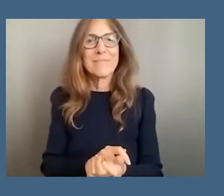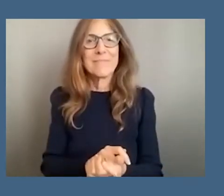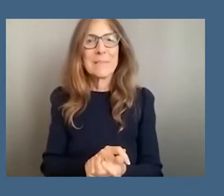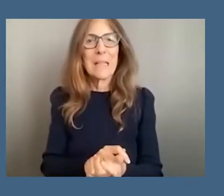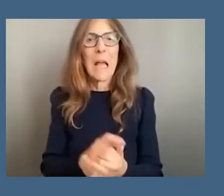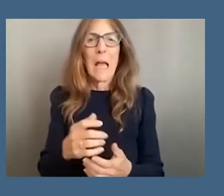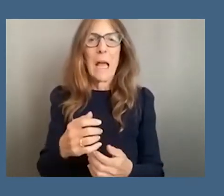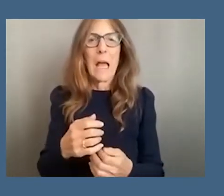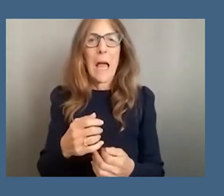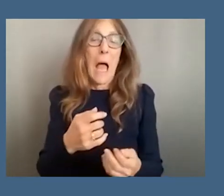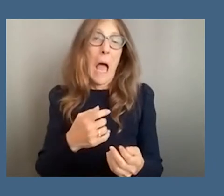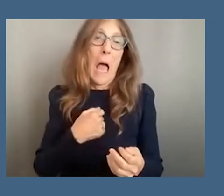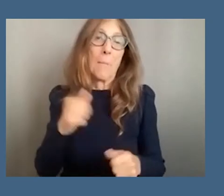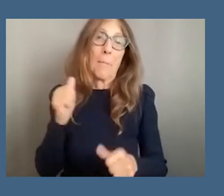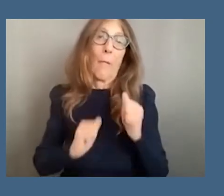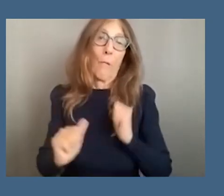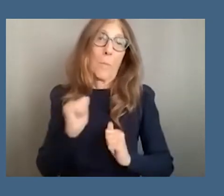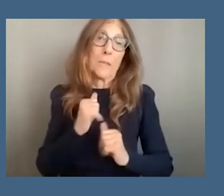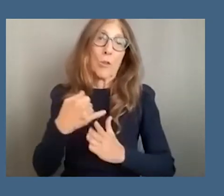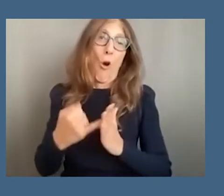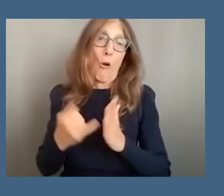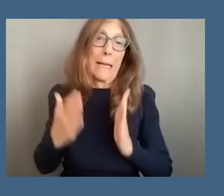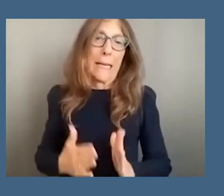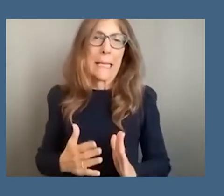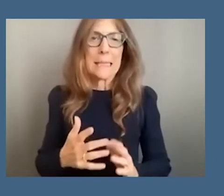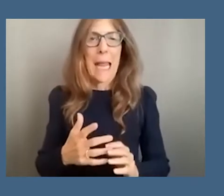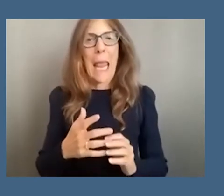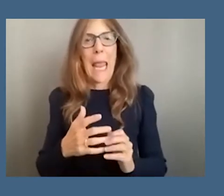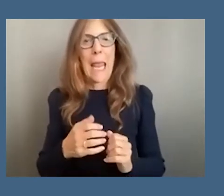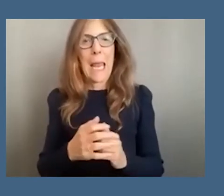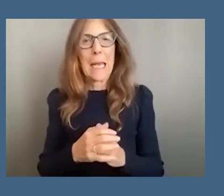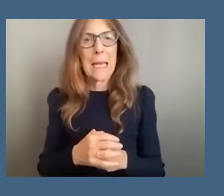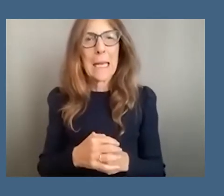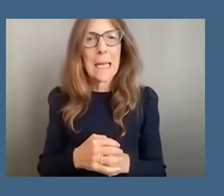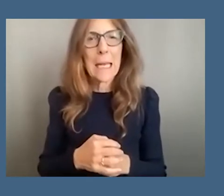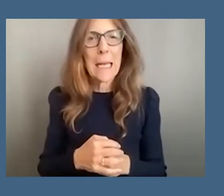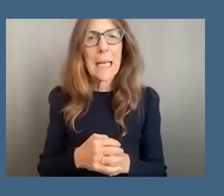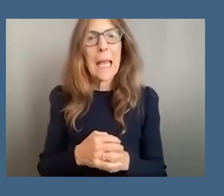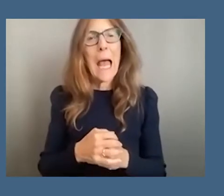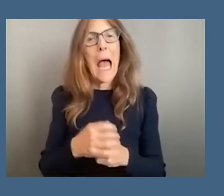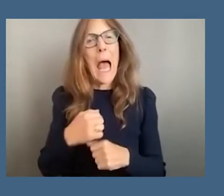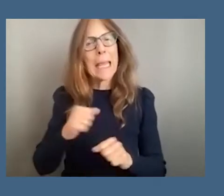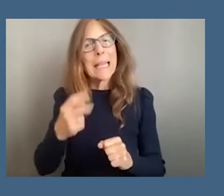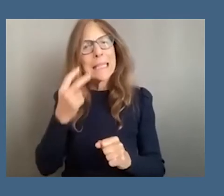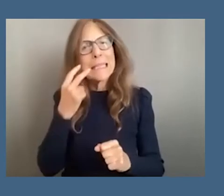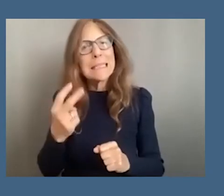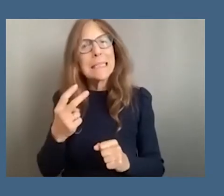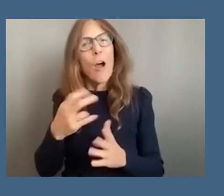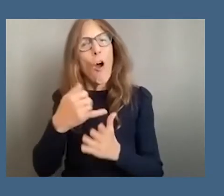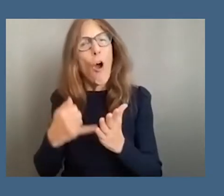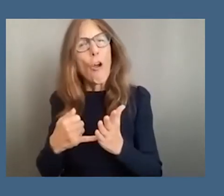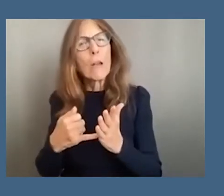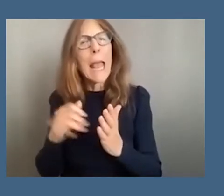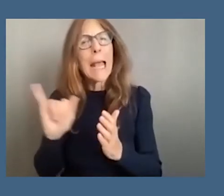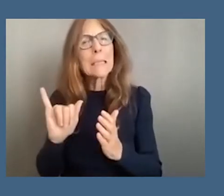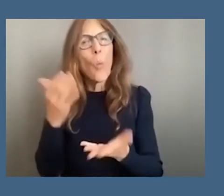scholar i relate to the the potential for work as a form of injury or harm to stigmatize